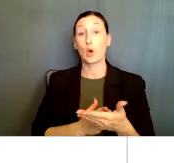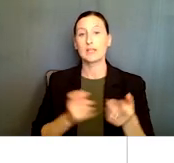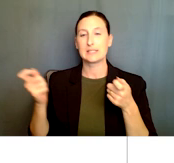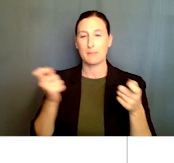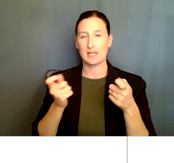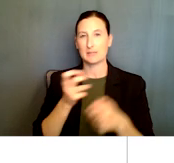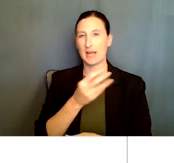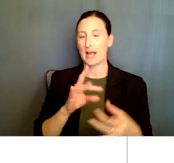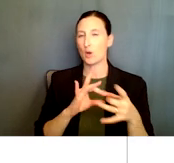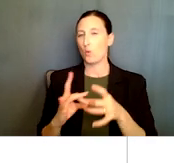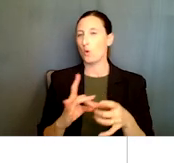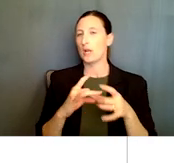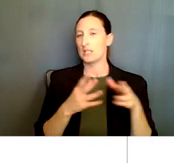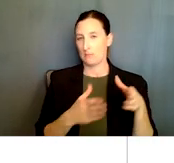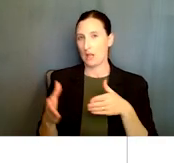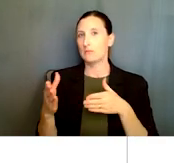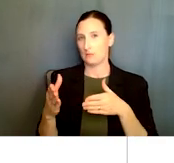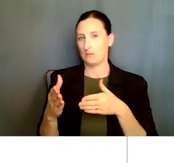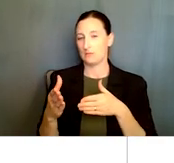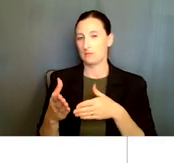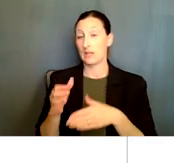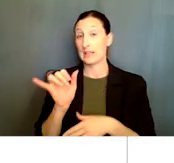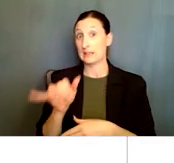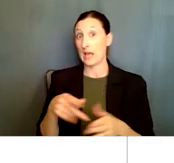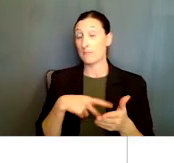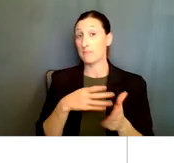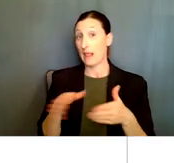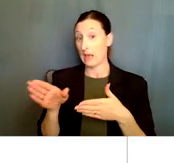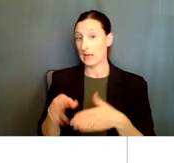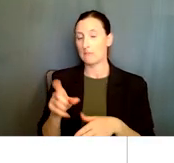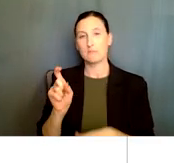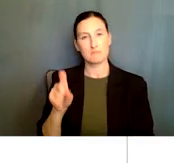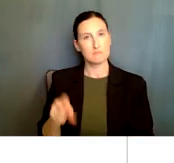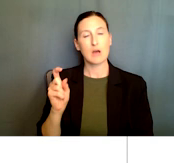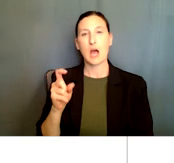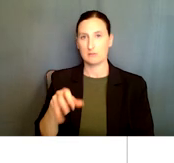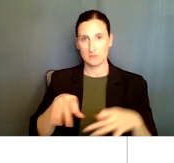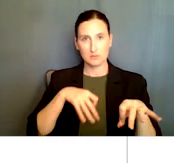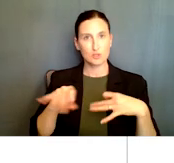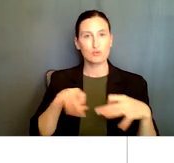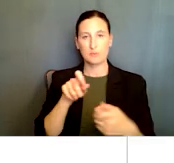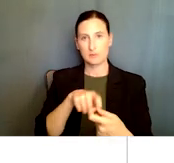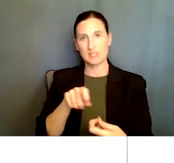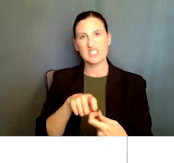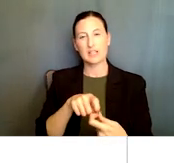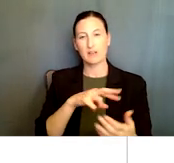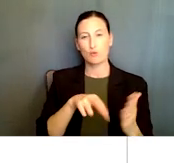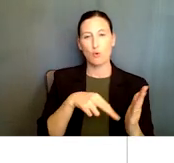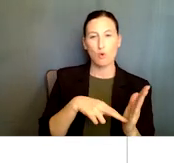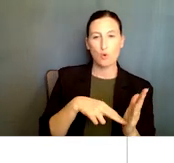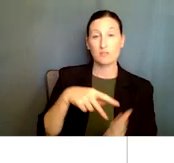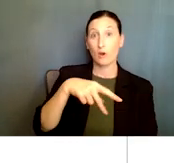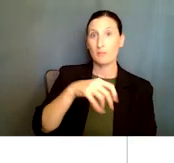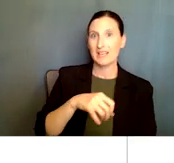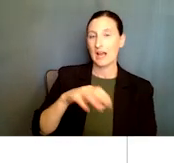and coordination plan. This plan has to describe the specific roles of the PIs,